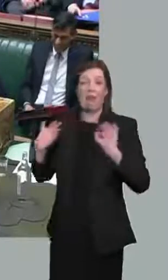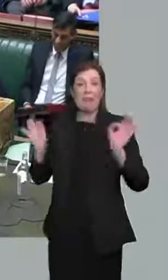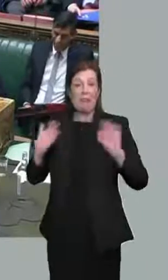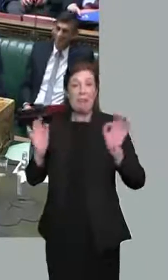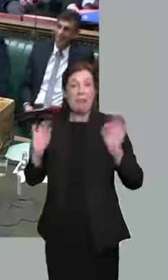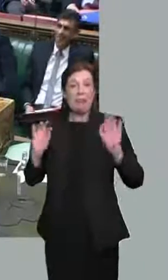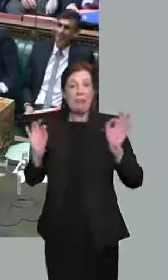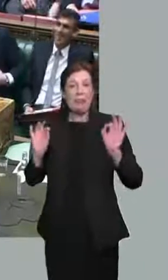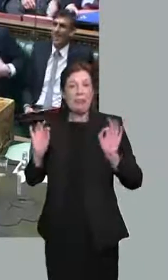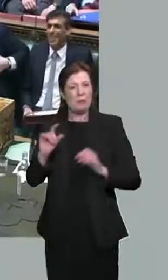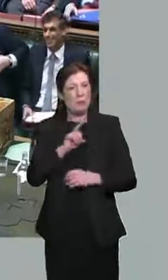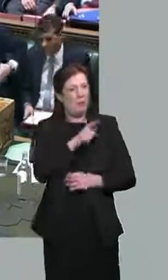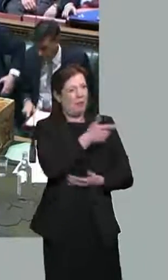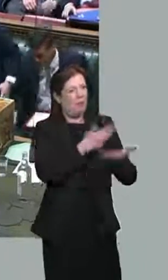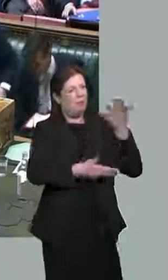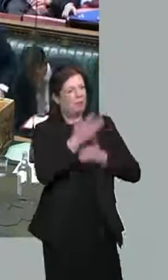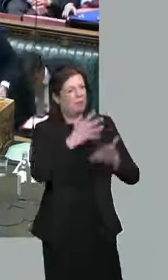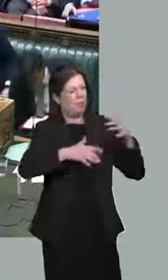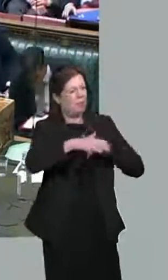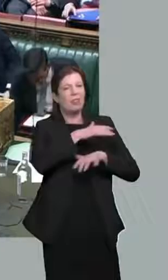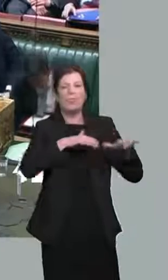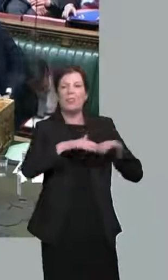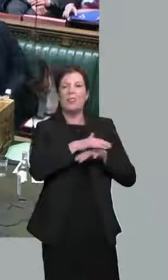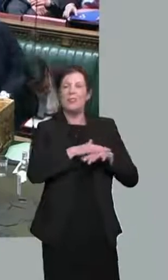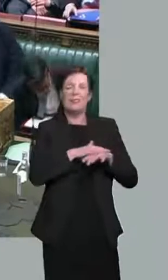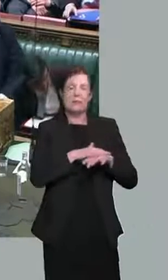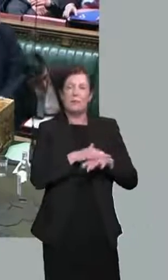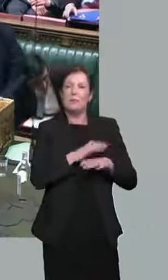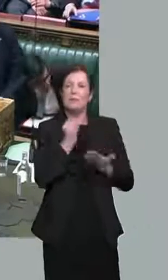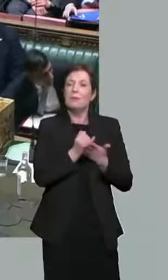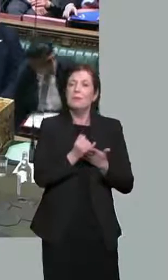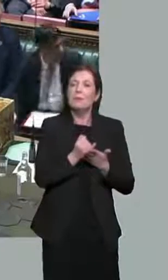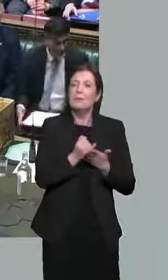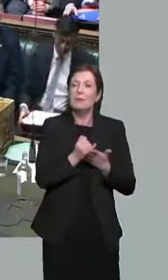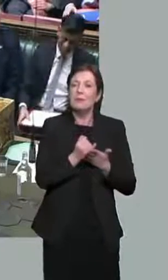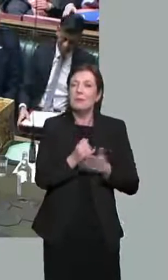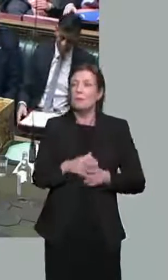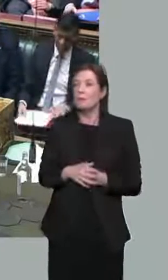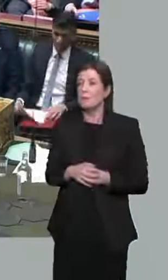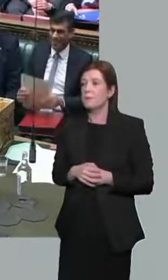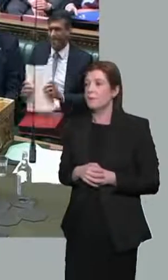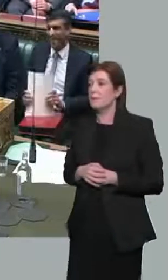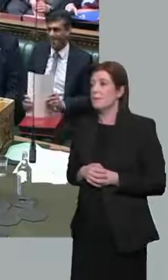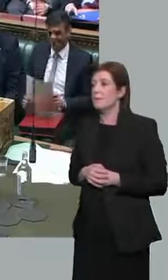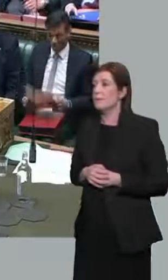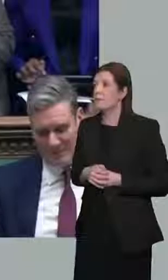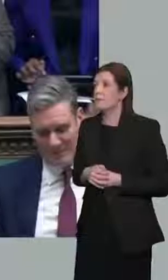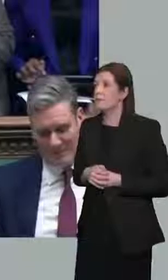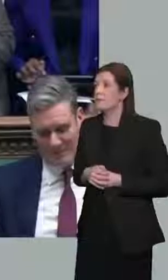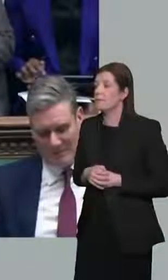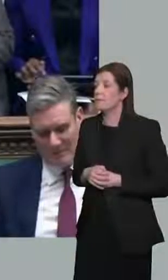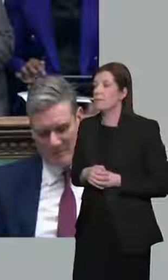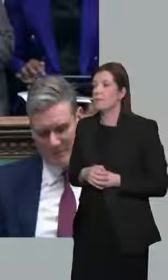is quite as it seems either. It's the sort of place where a Chancellor celebrates